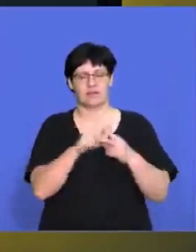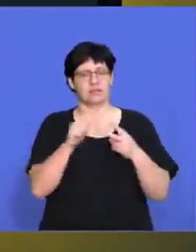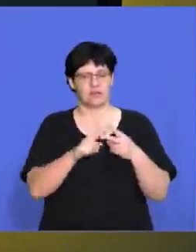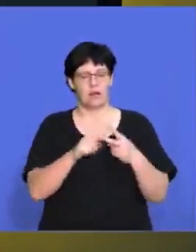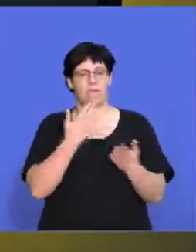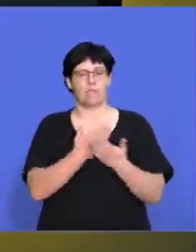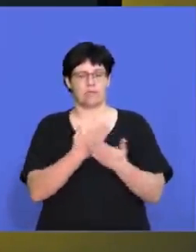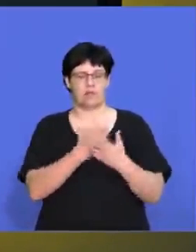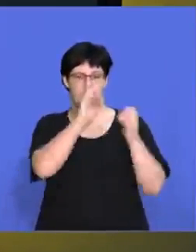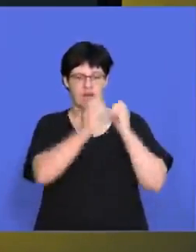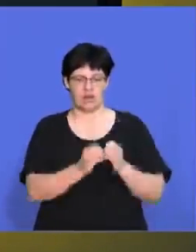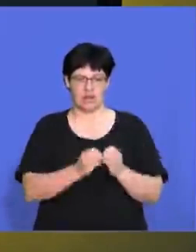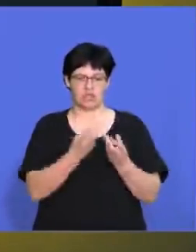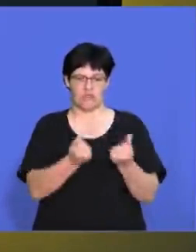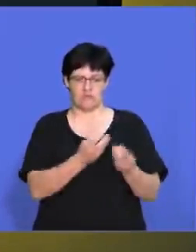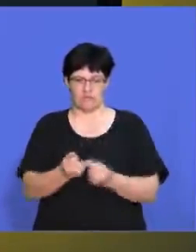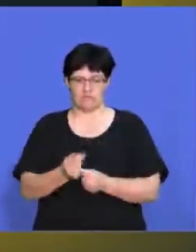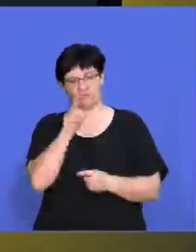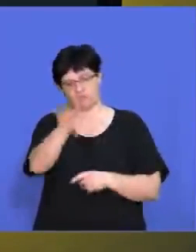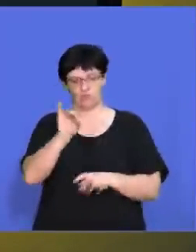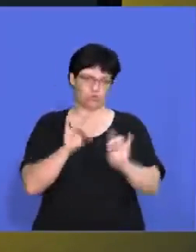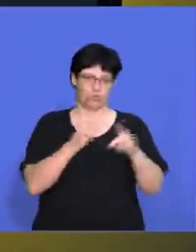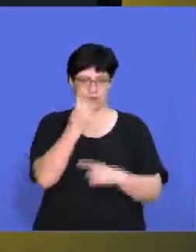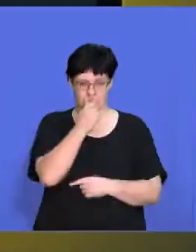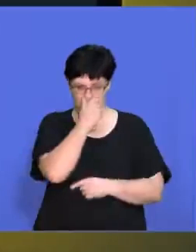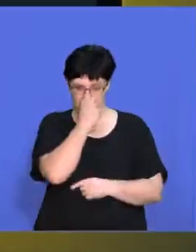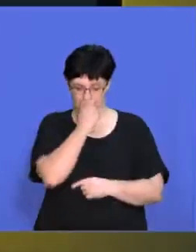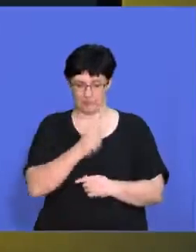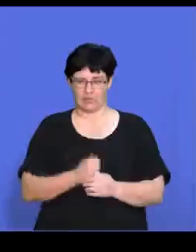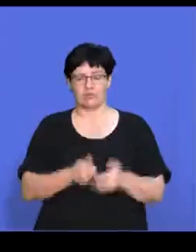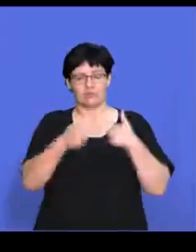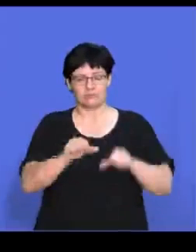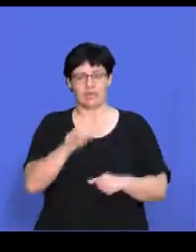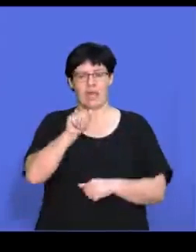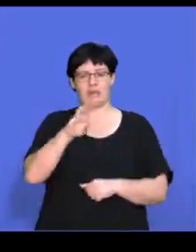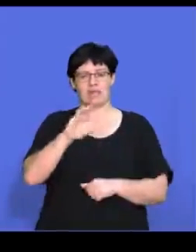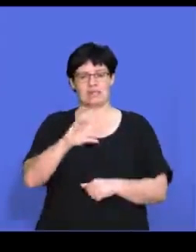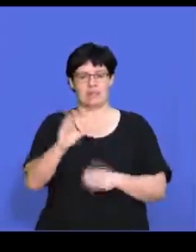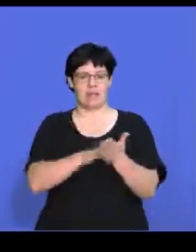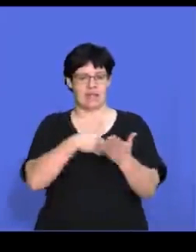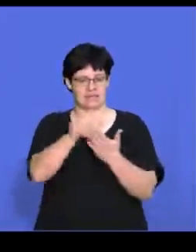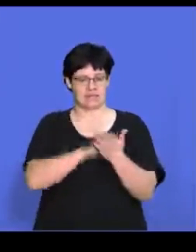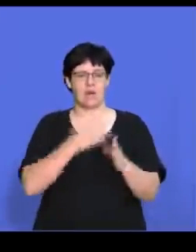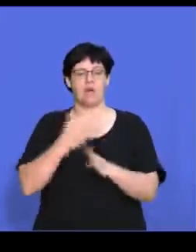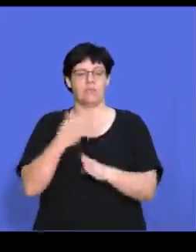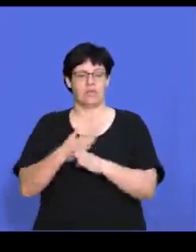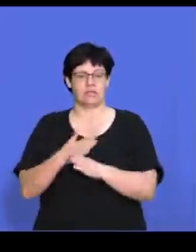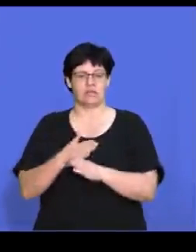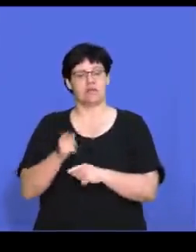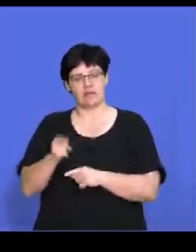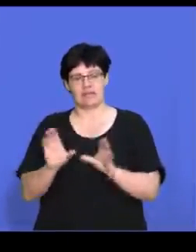there were, there were two, uh, there were two possible correct solutions. Our next question is ABC paints